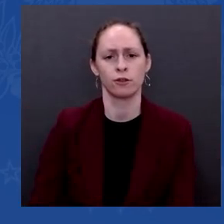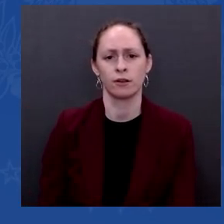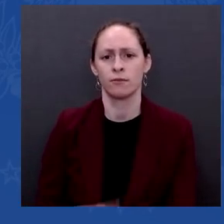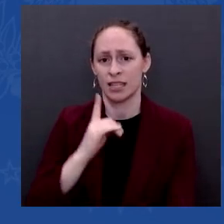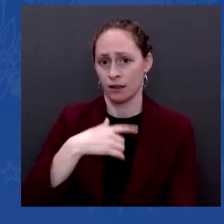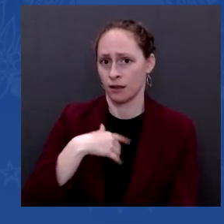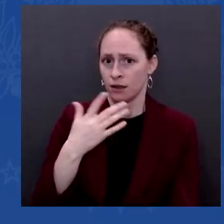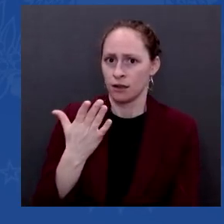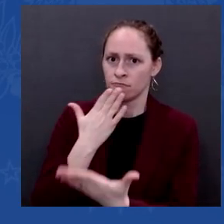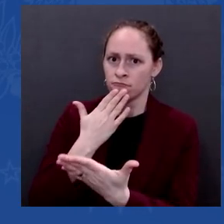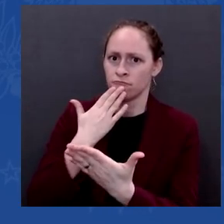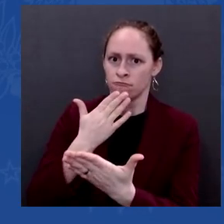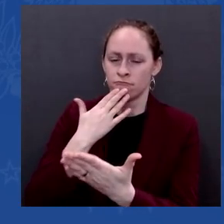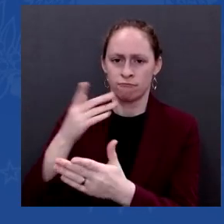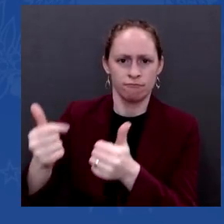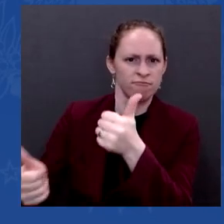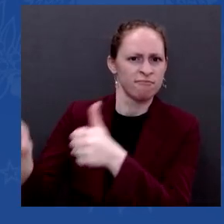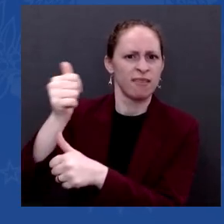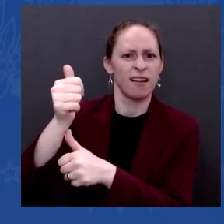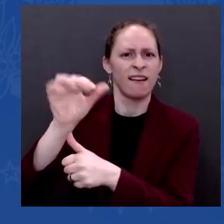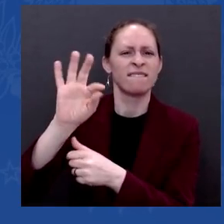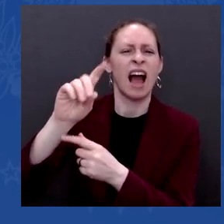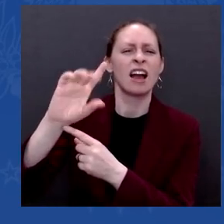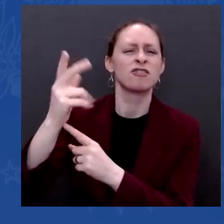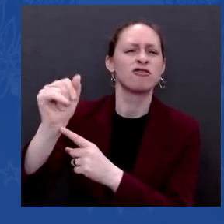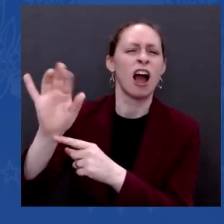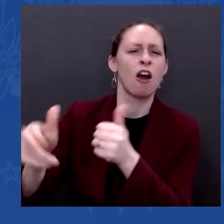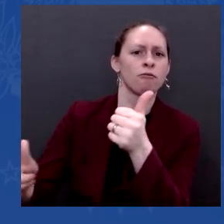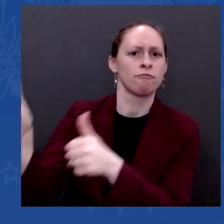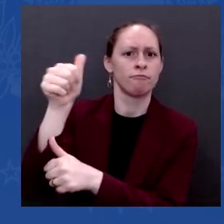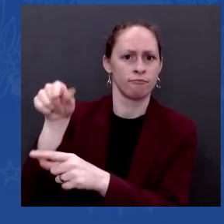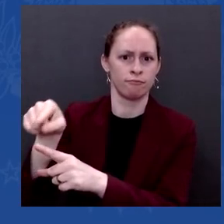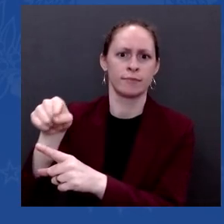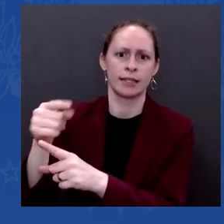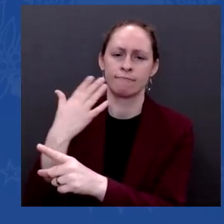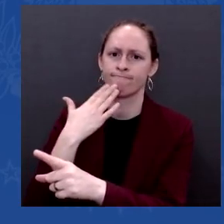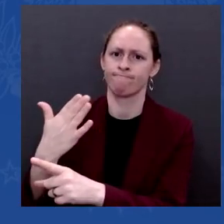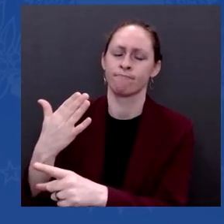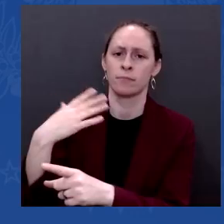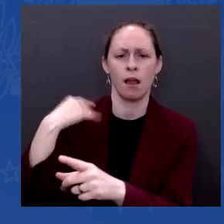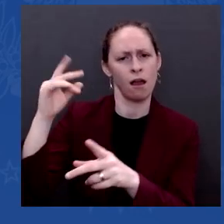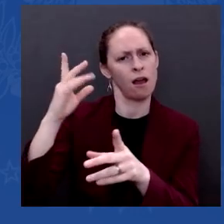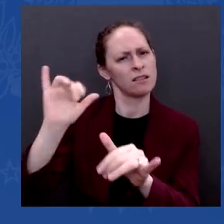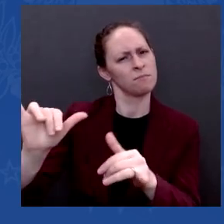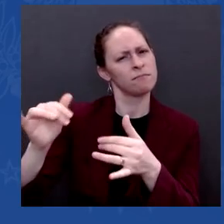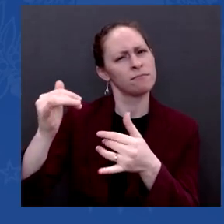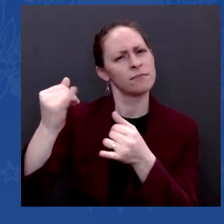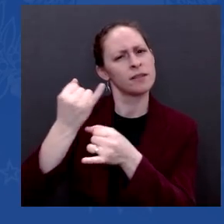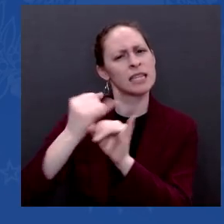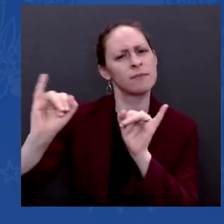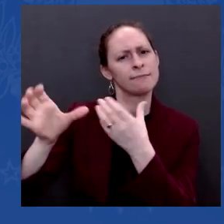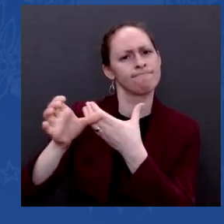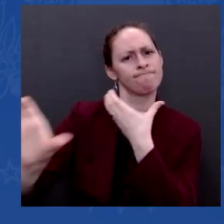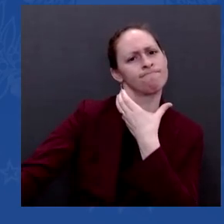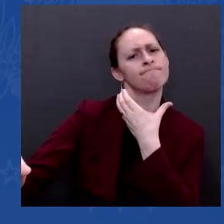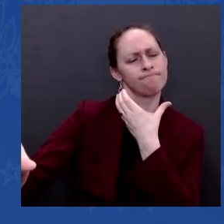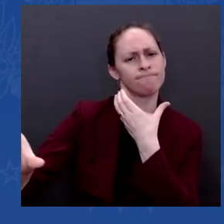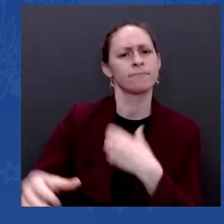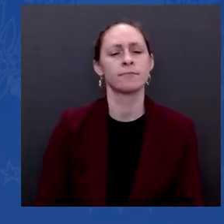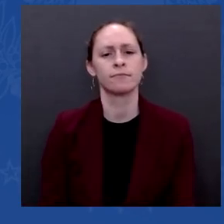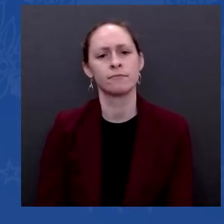superb individuals to serve on the Federal Board of Governors — men and women, from a variety of ideological perspectives.